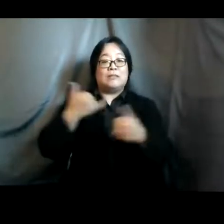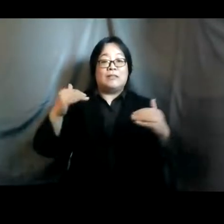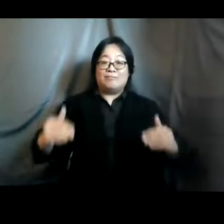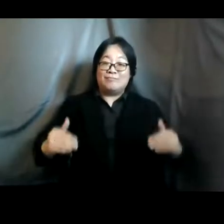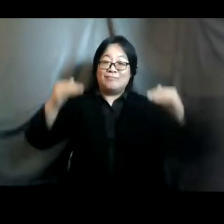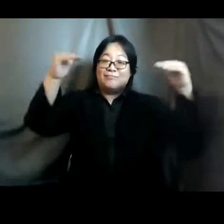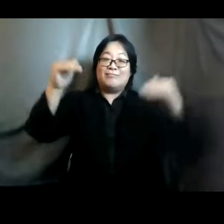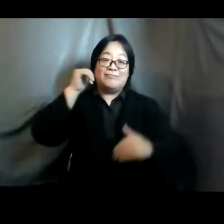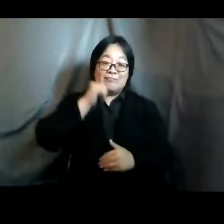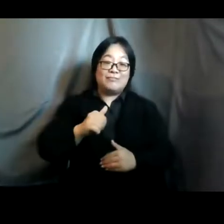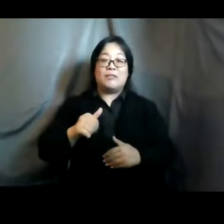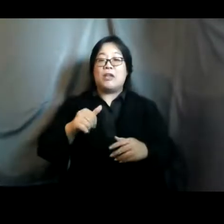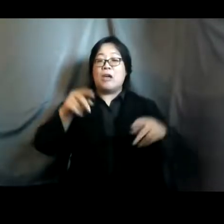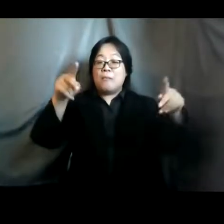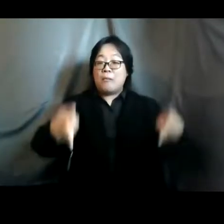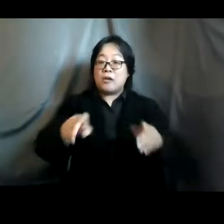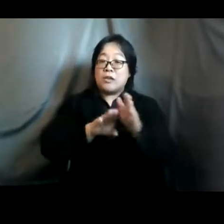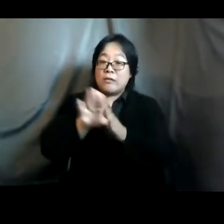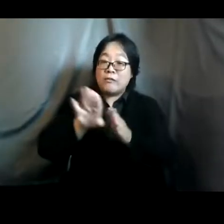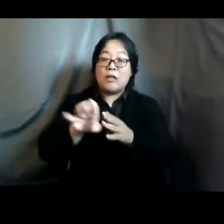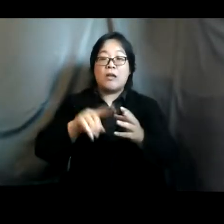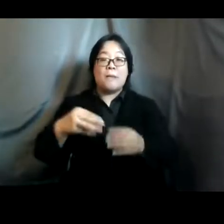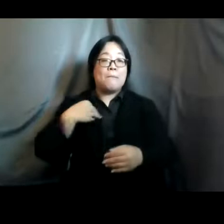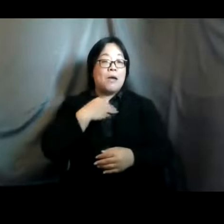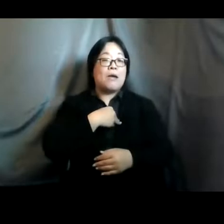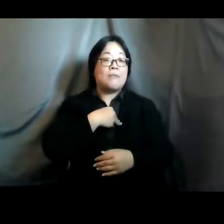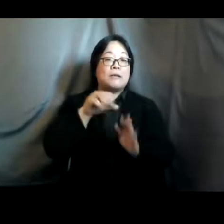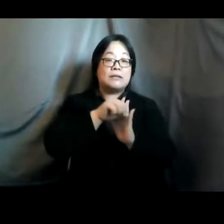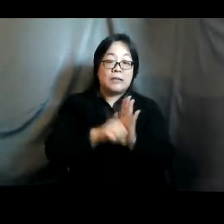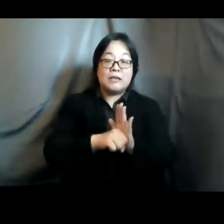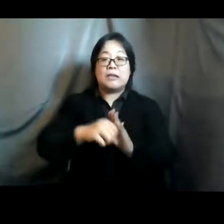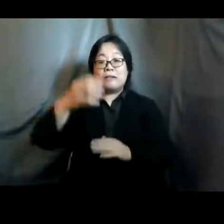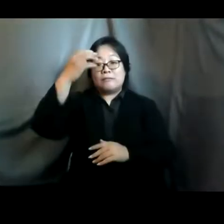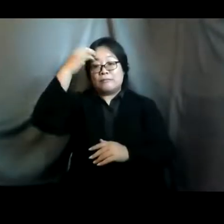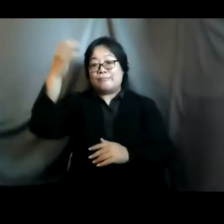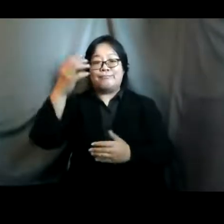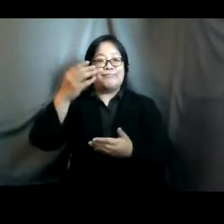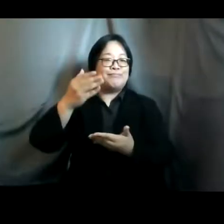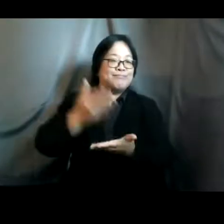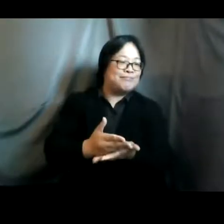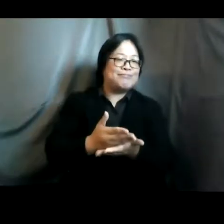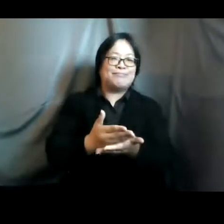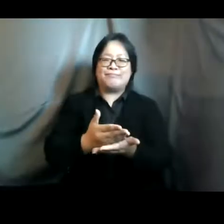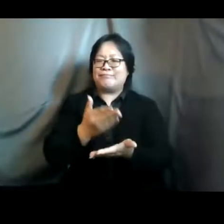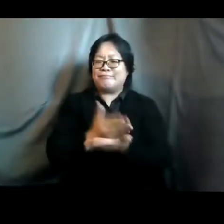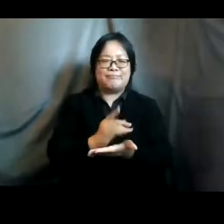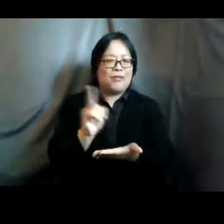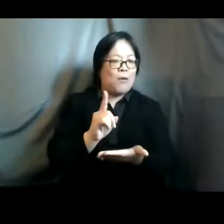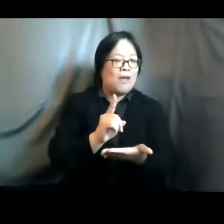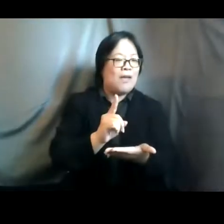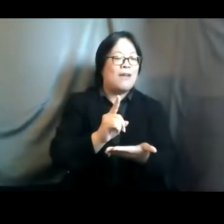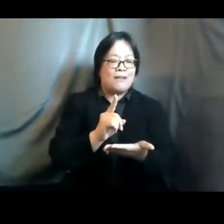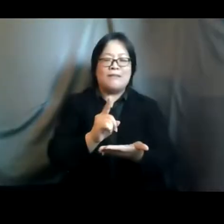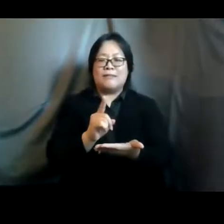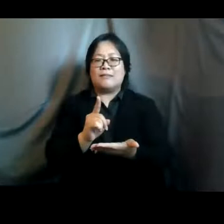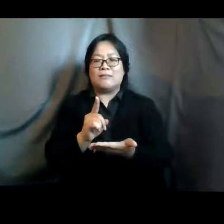commission on population and development member states and governments are stalled you know and where do they stall they stall around